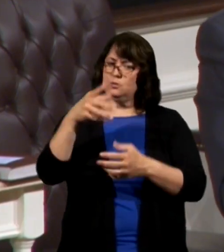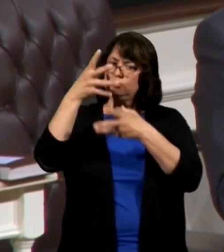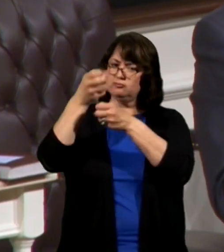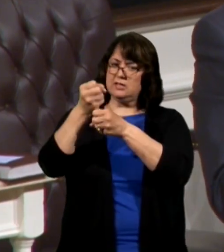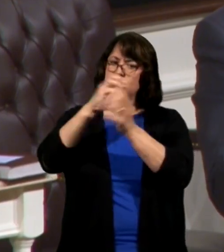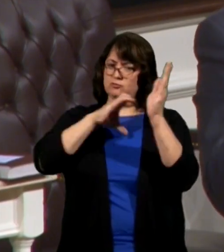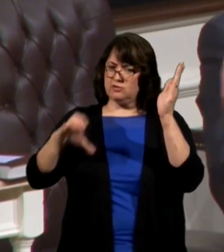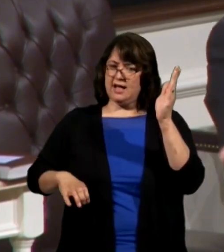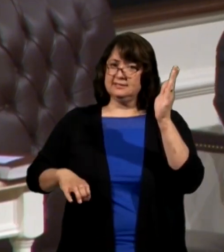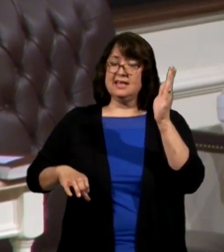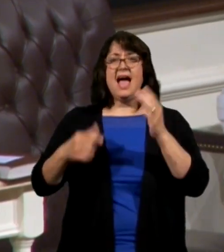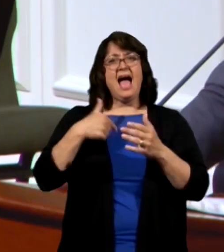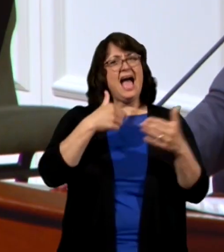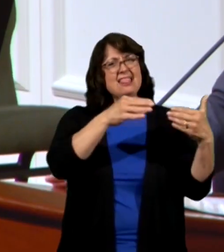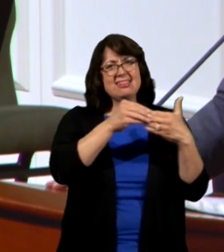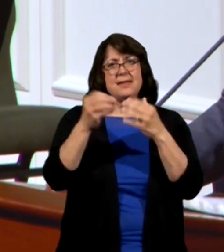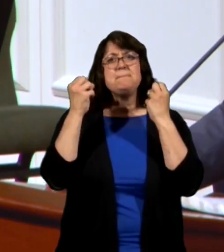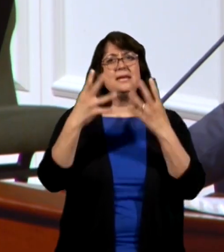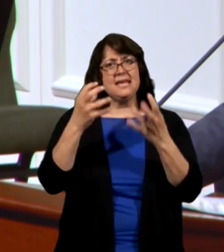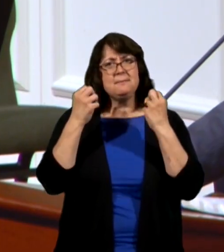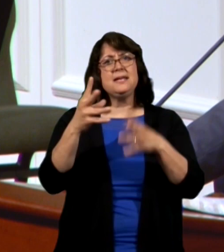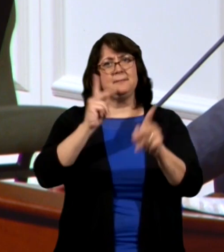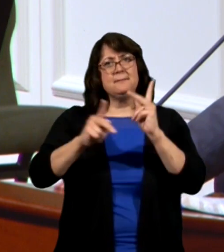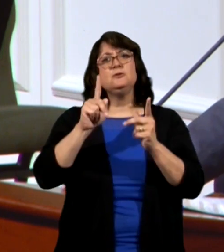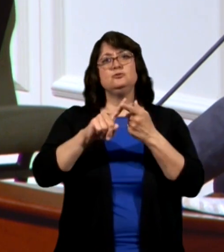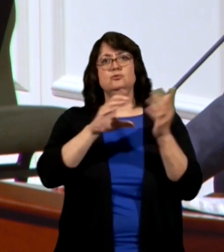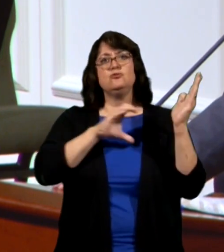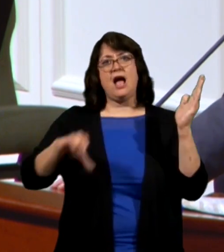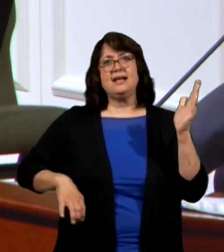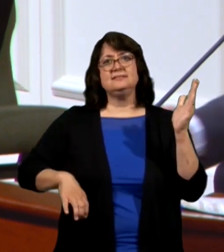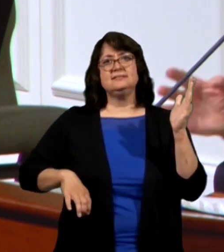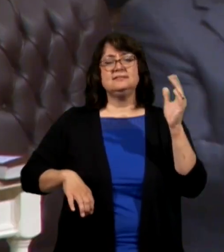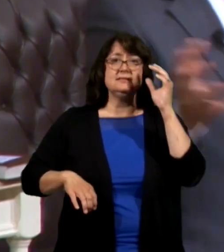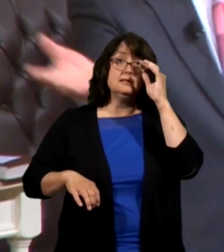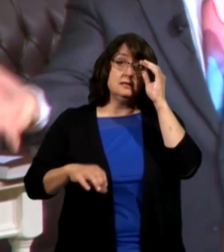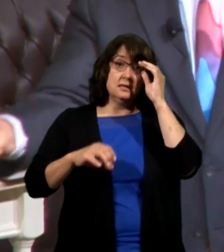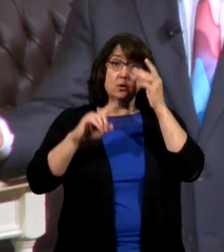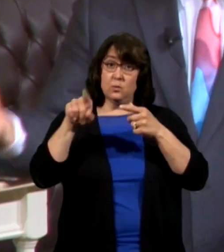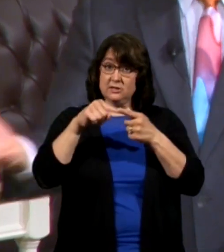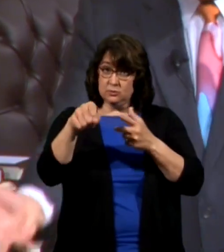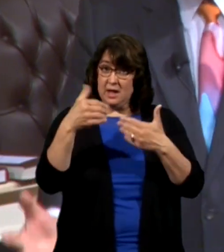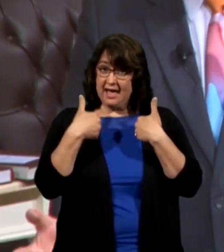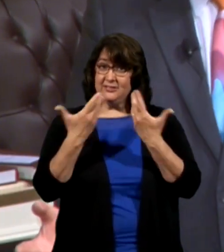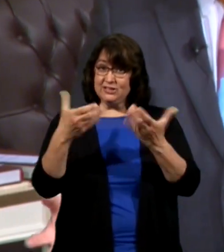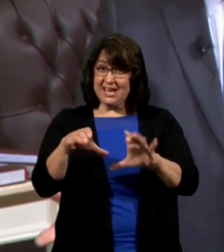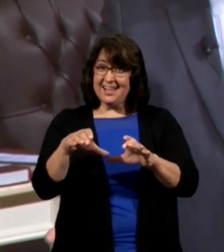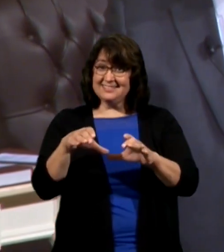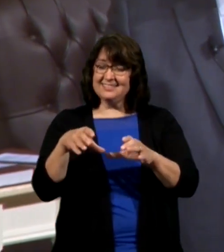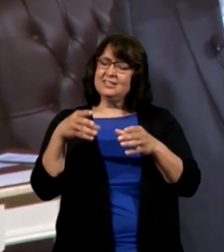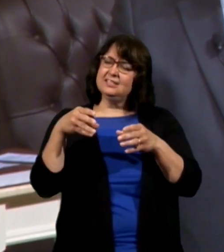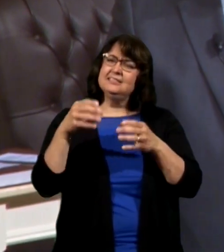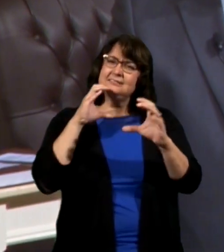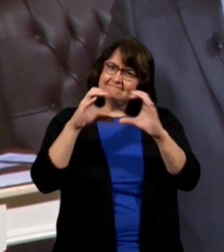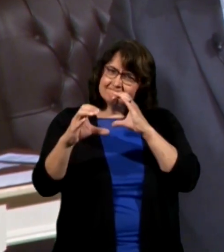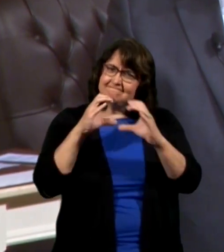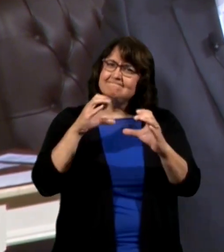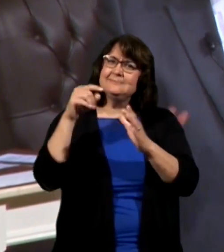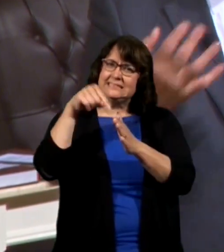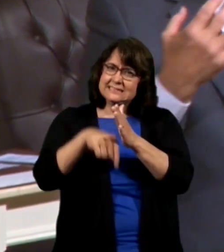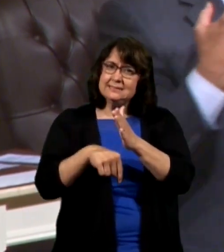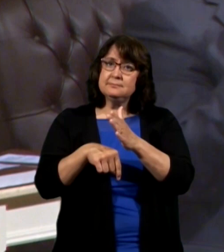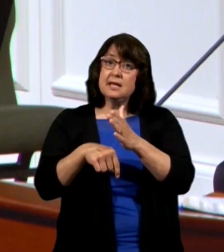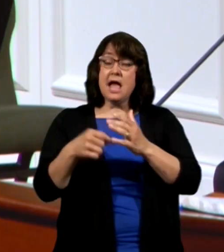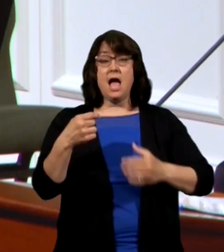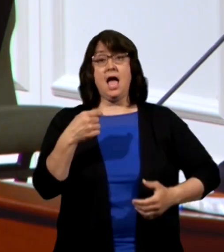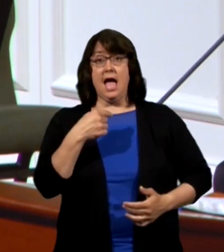Christ I've led dozens and dozens of people to Christ when you get a chance to sow it deeper and